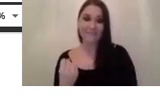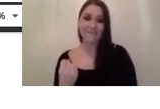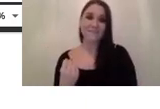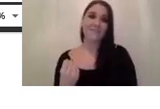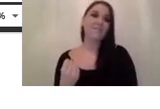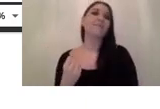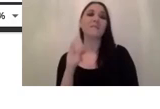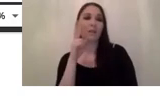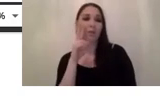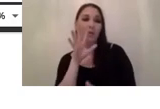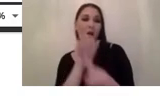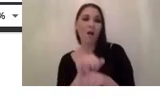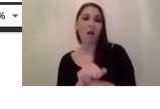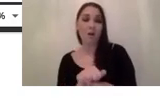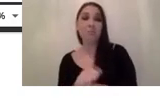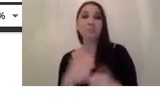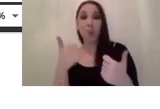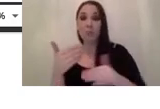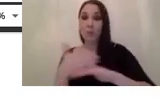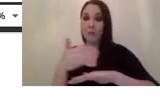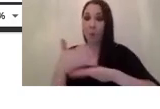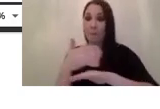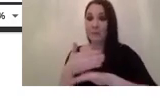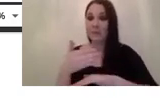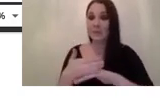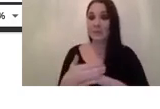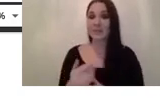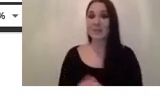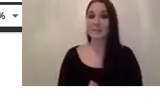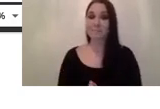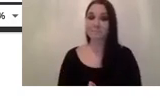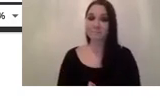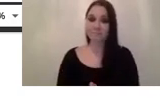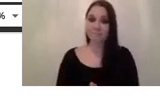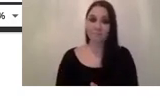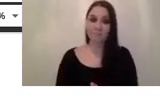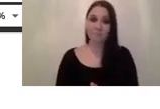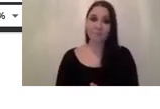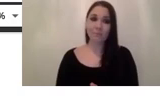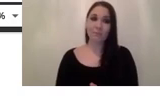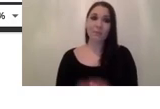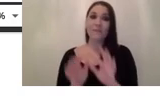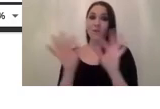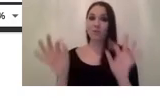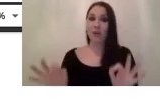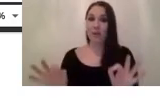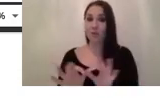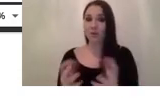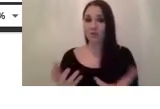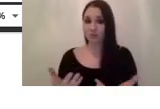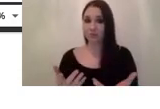they claim to have a good performance in terms of for instance of resolution or frame rate for instance